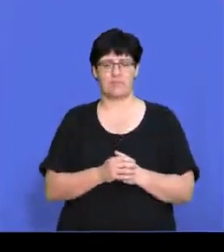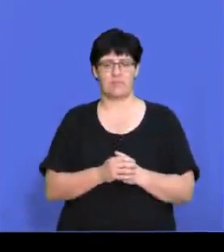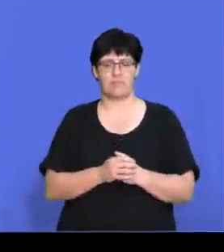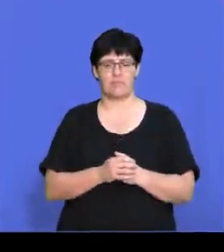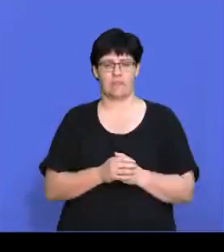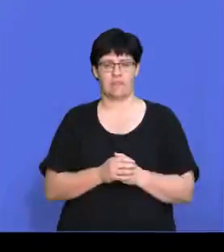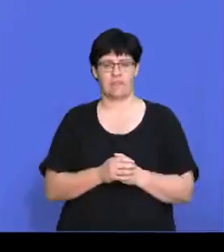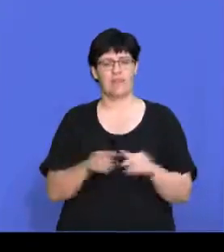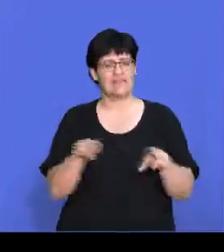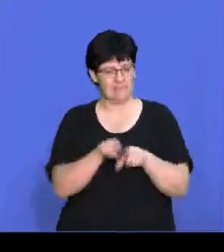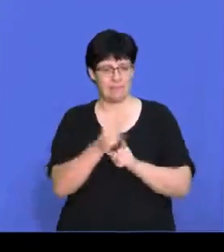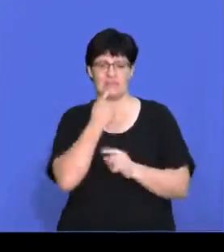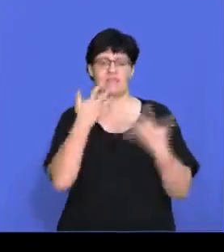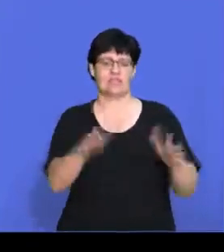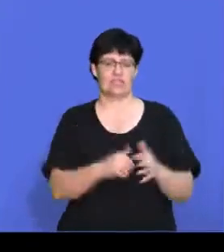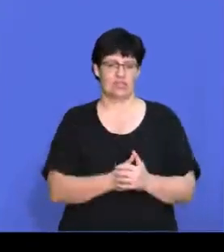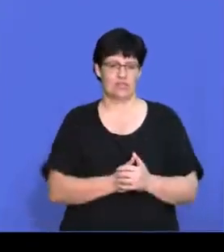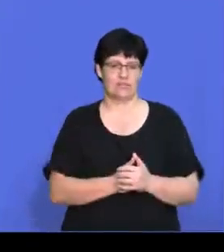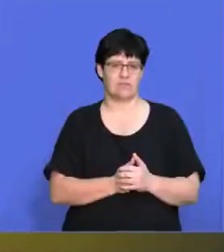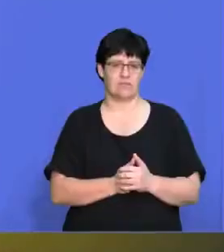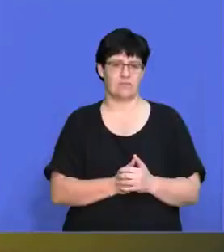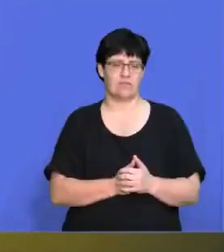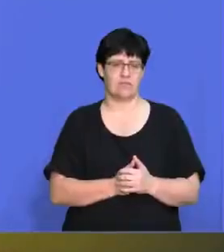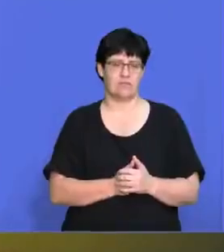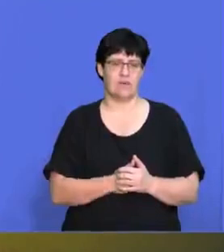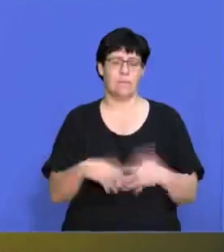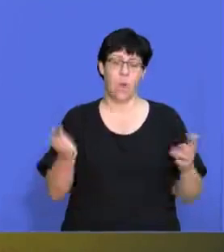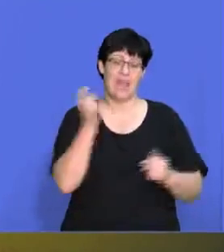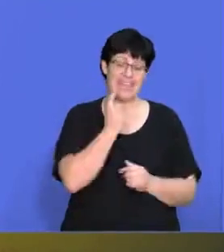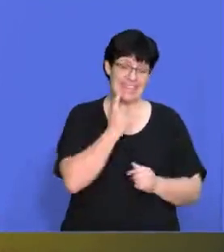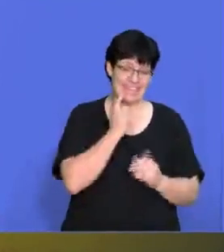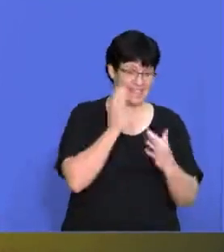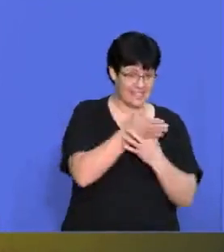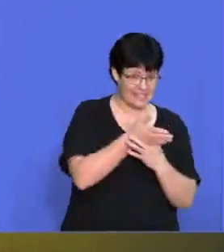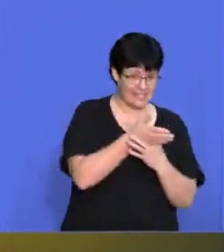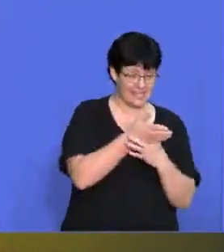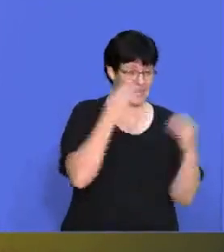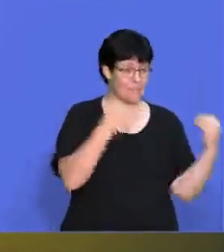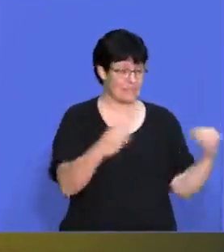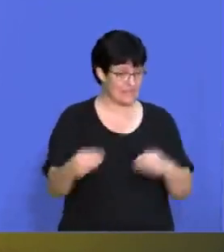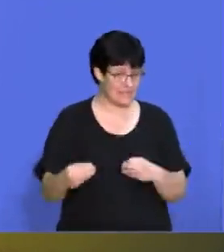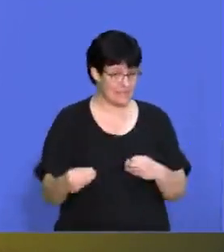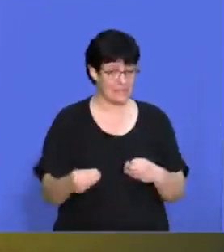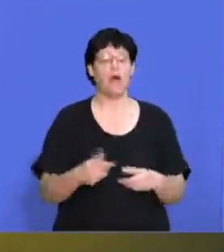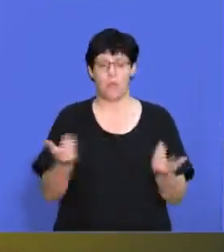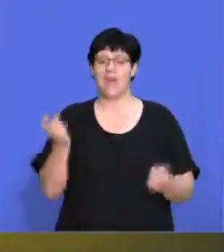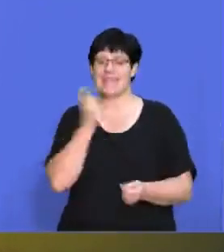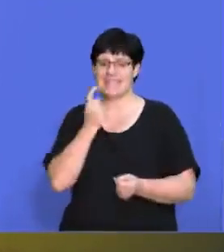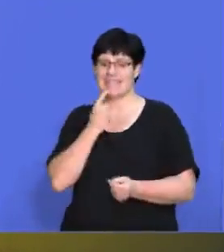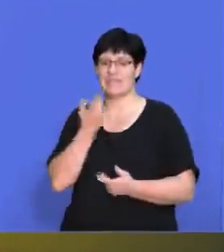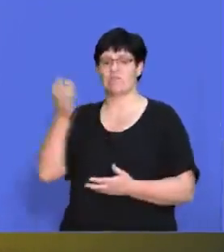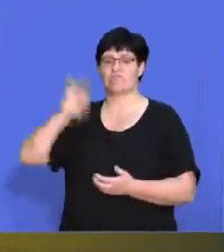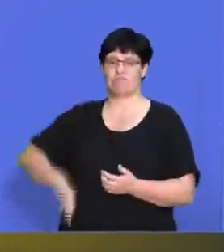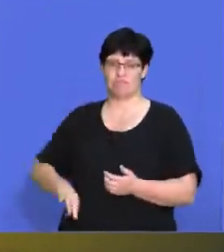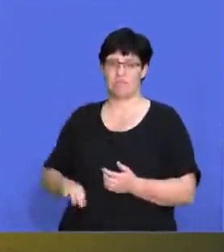I've said there. So the easier it is to get into a certain industry, the easier it's going to be